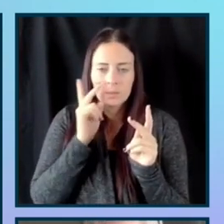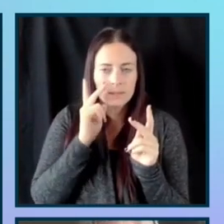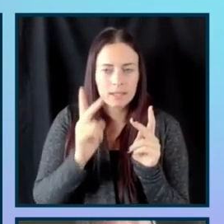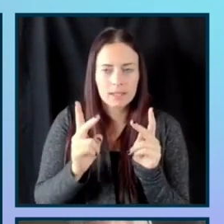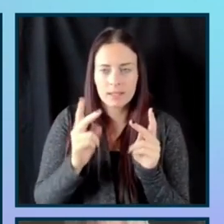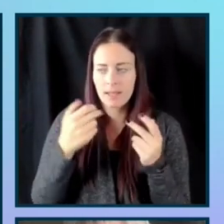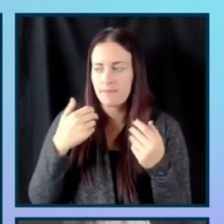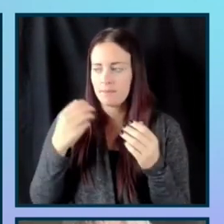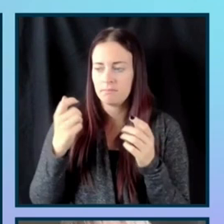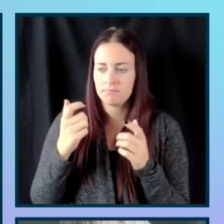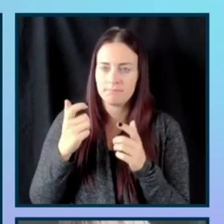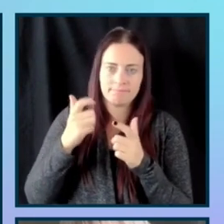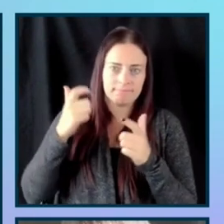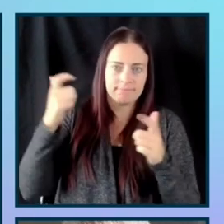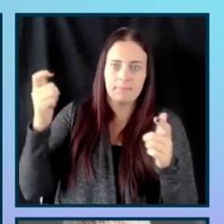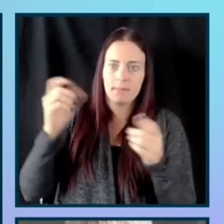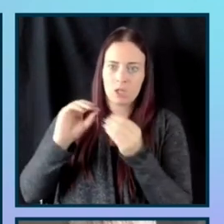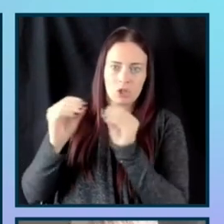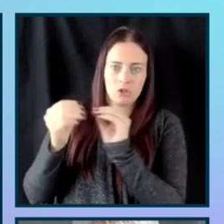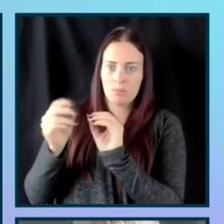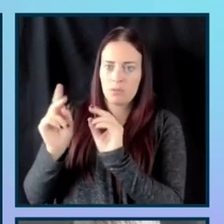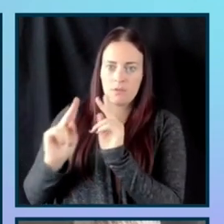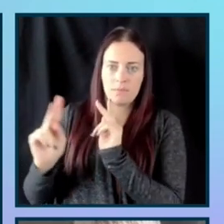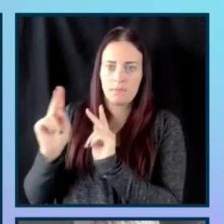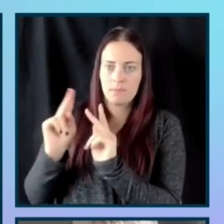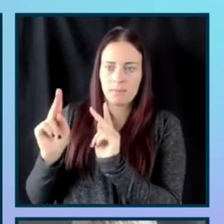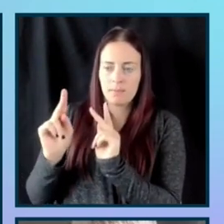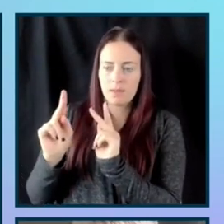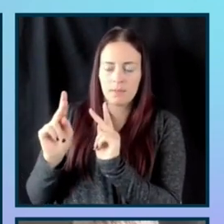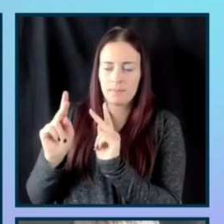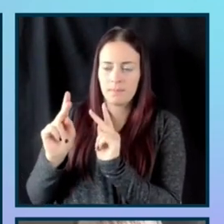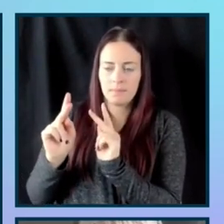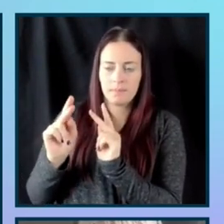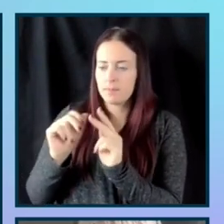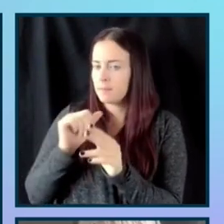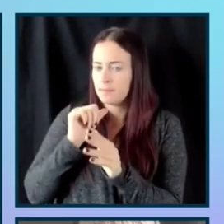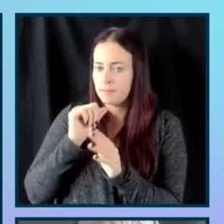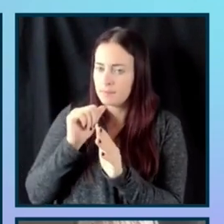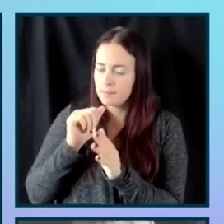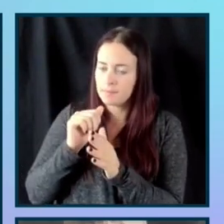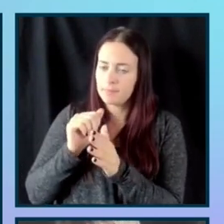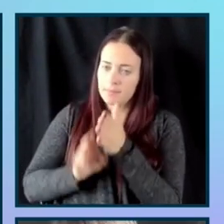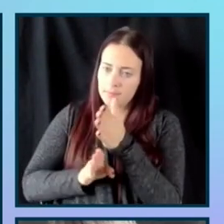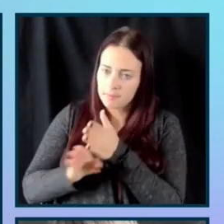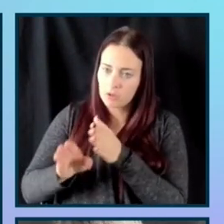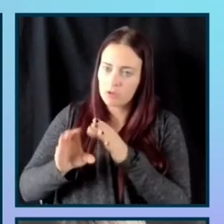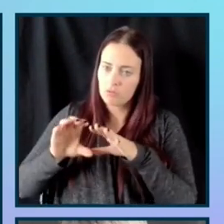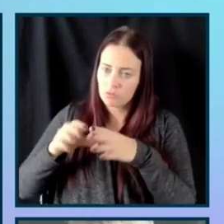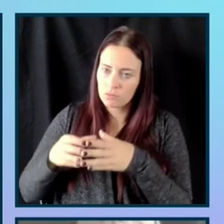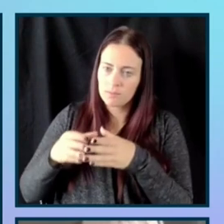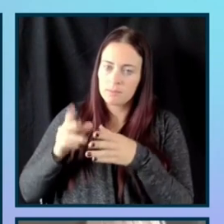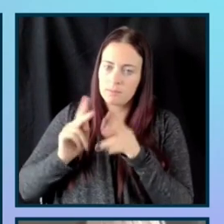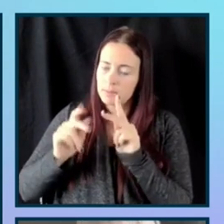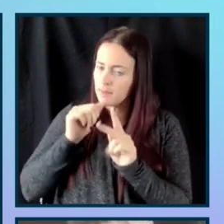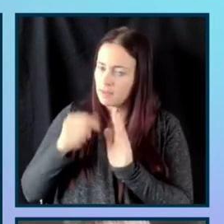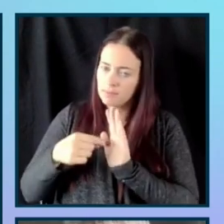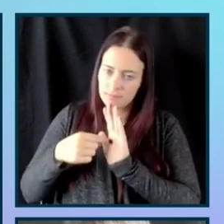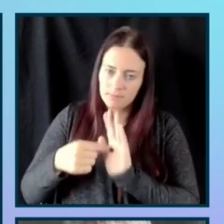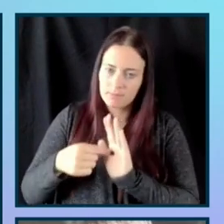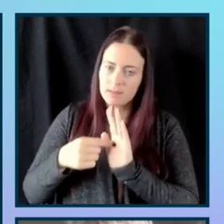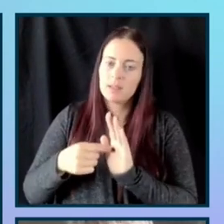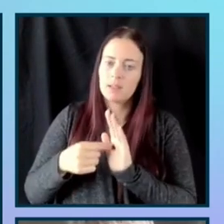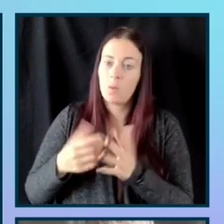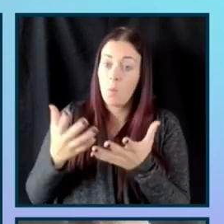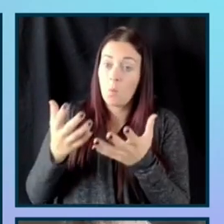large percentage of, um, people underrepresented groups in the population, um, playing games, wanting to play games.